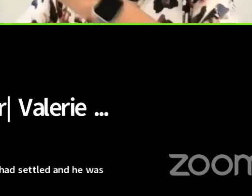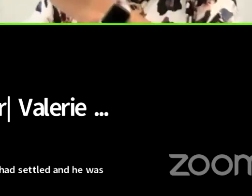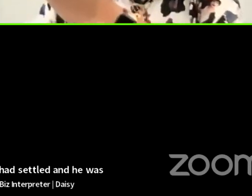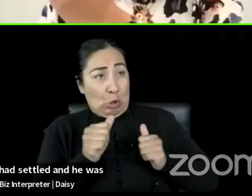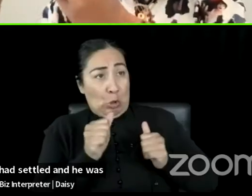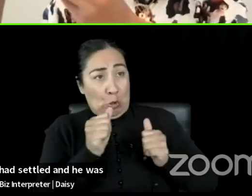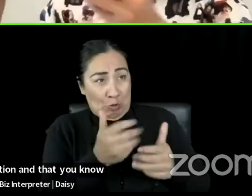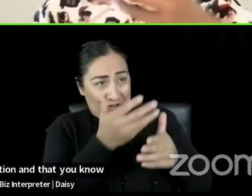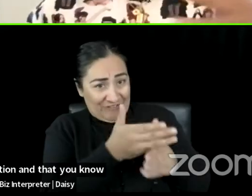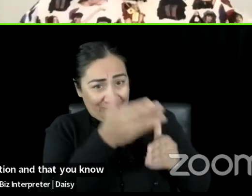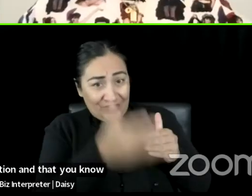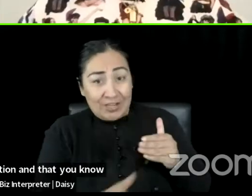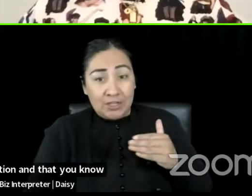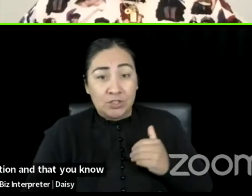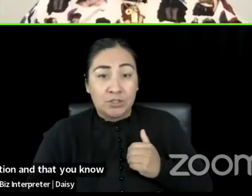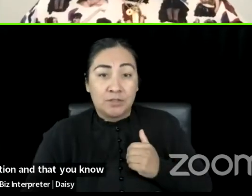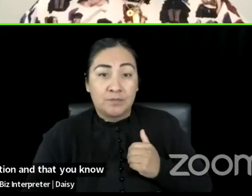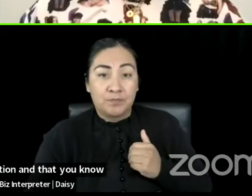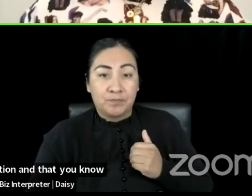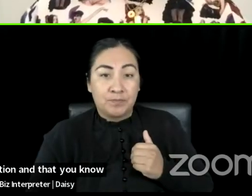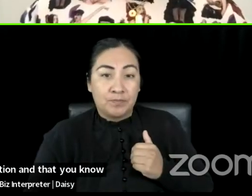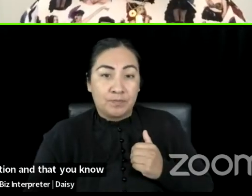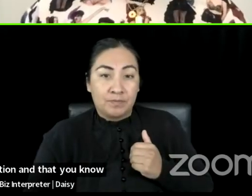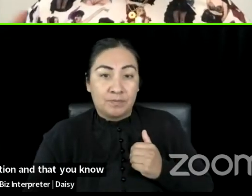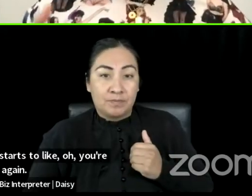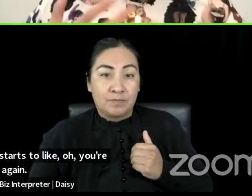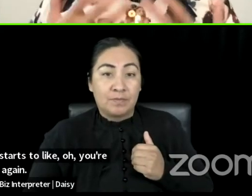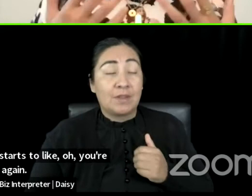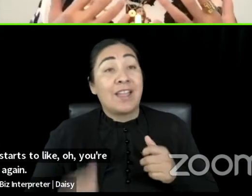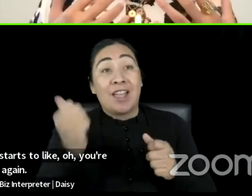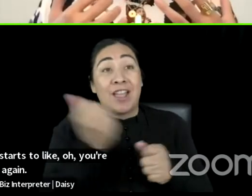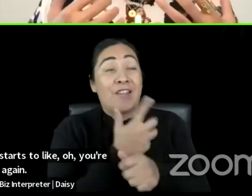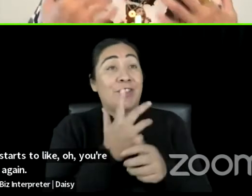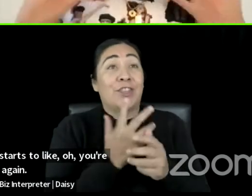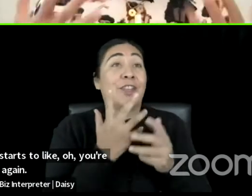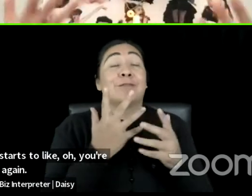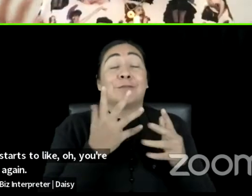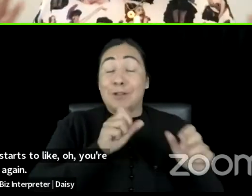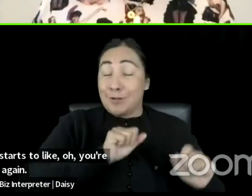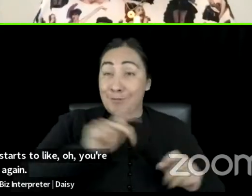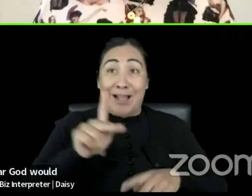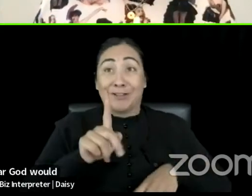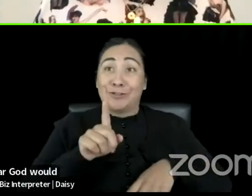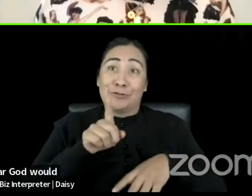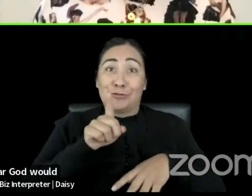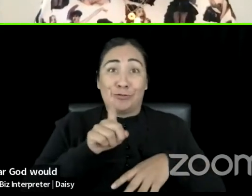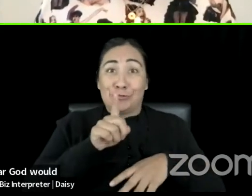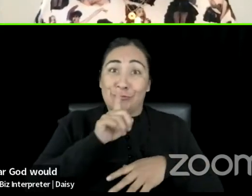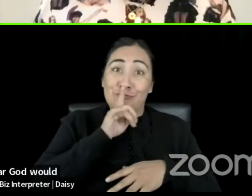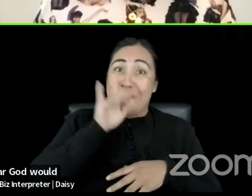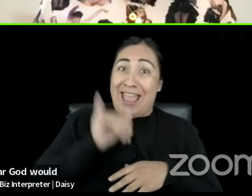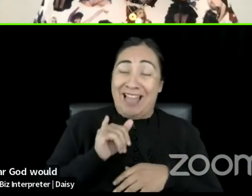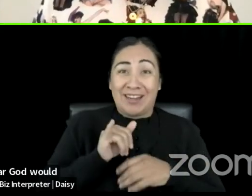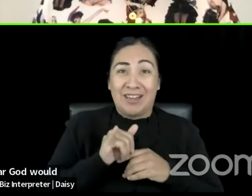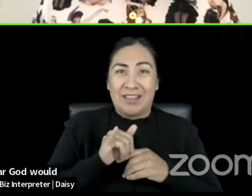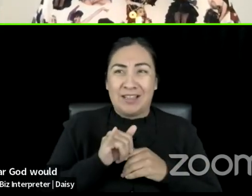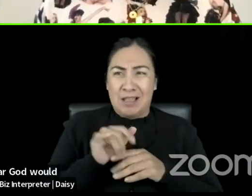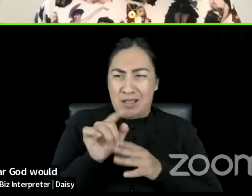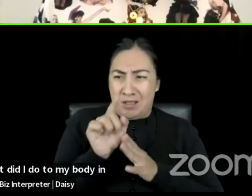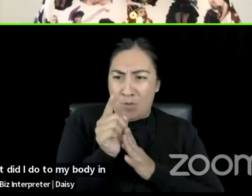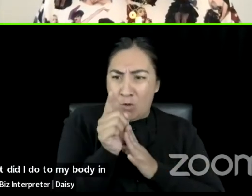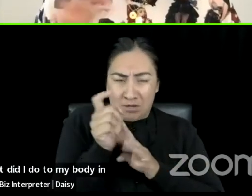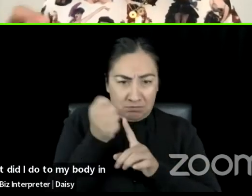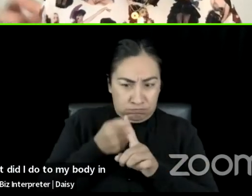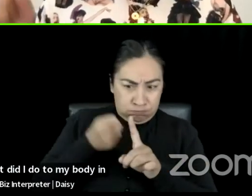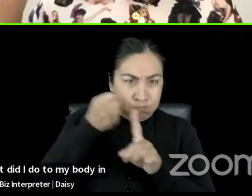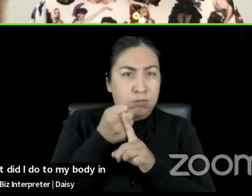so everything starts to like, Oh, you're back in reality again. And I had a moment of dear God, what did I do to my body in